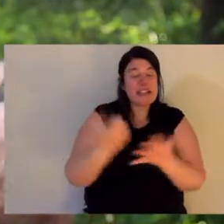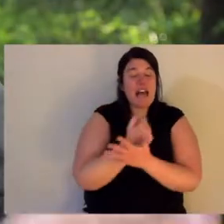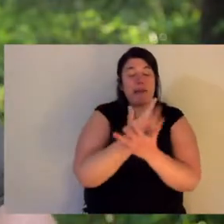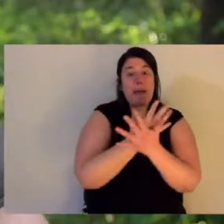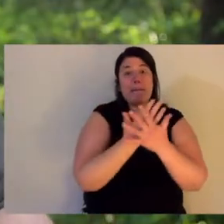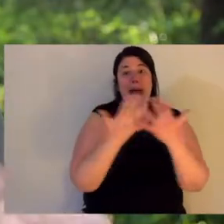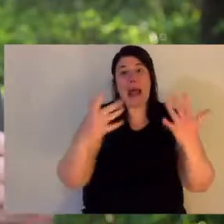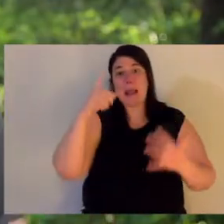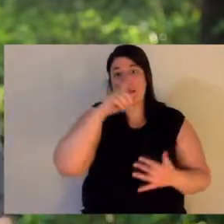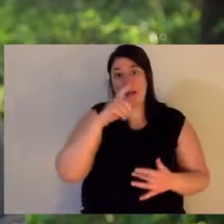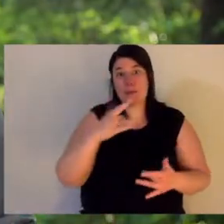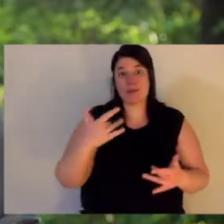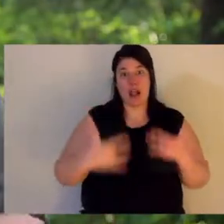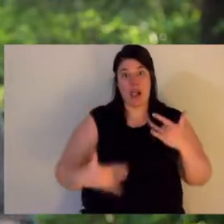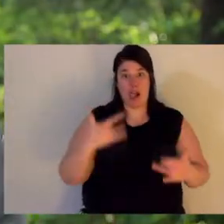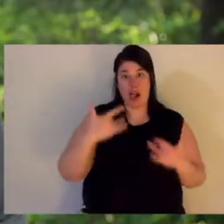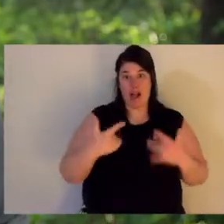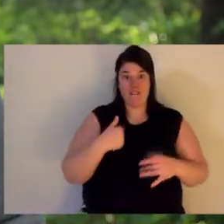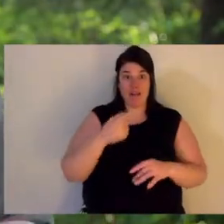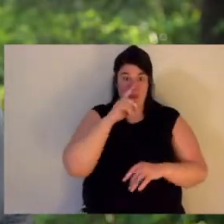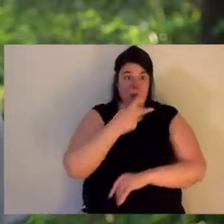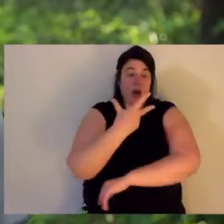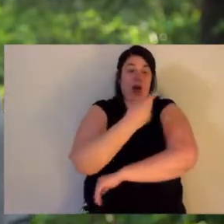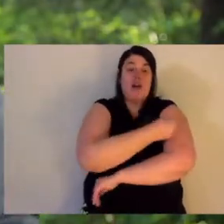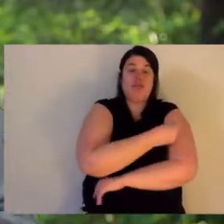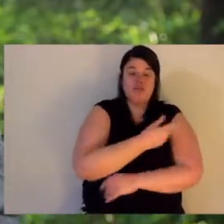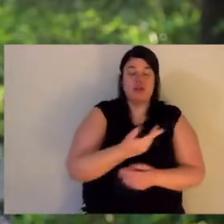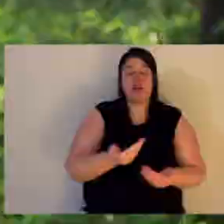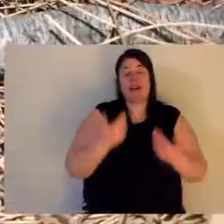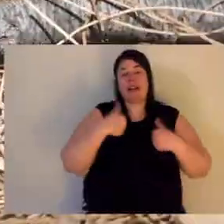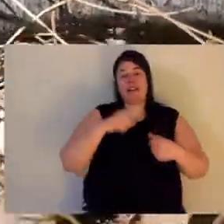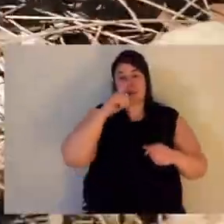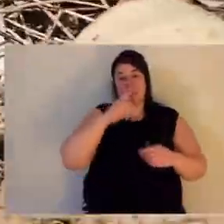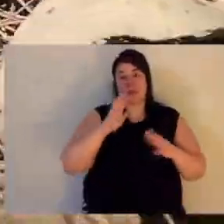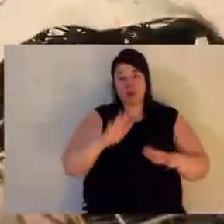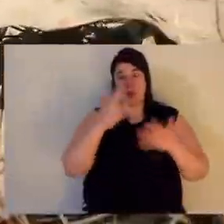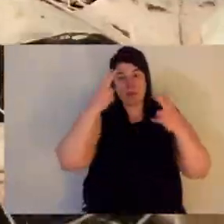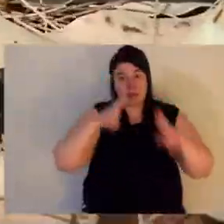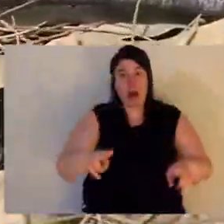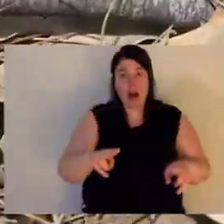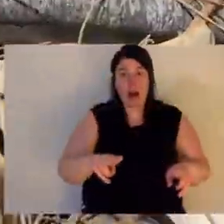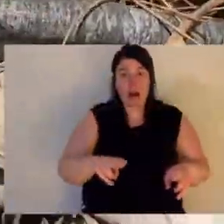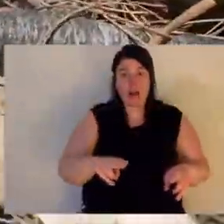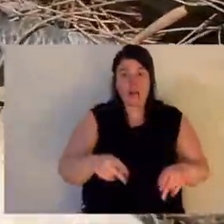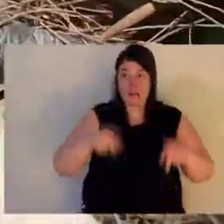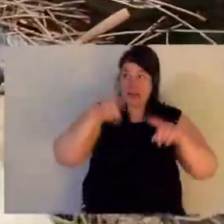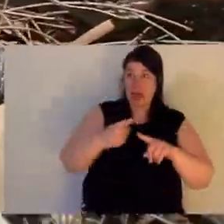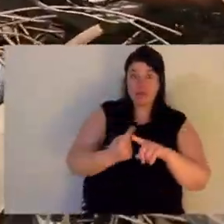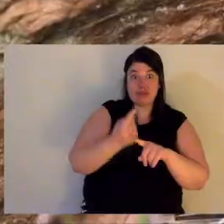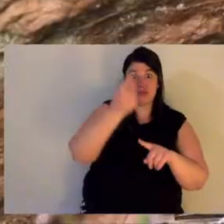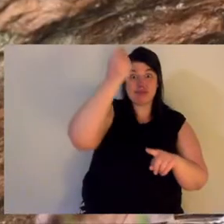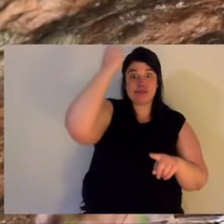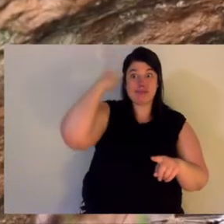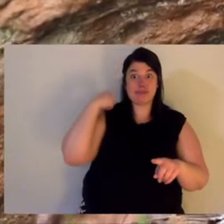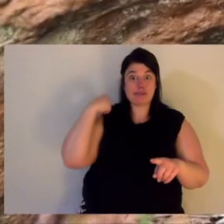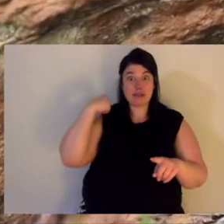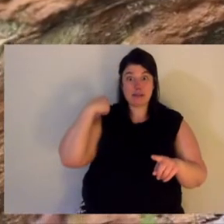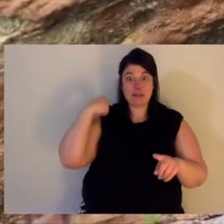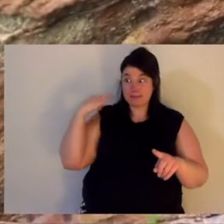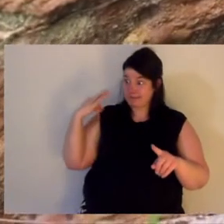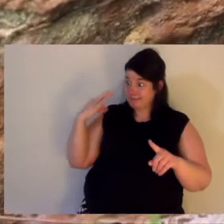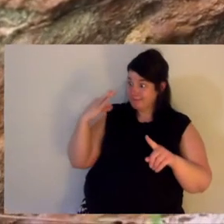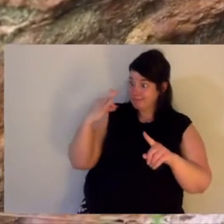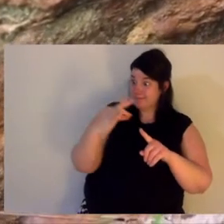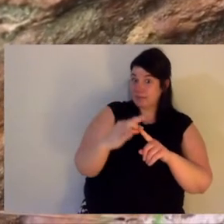and survive. And you know, since we started this program in the early 1980s, no one has died from a funnel web